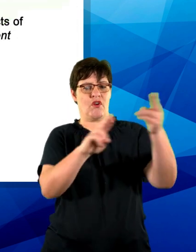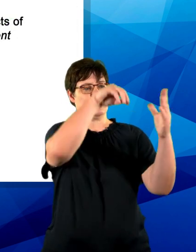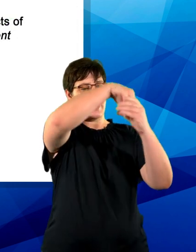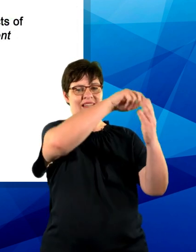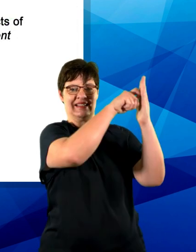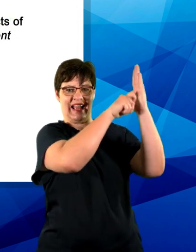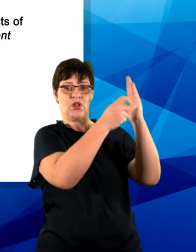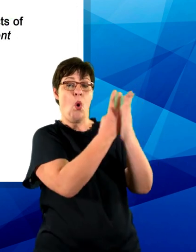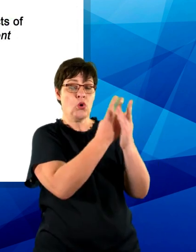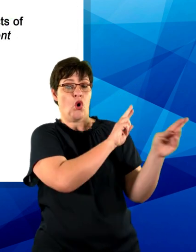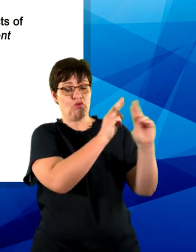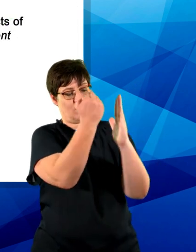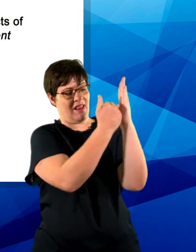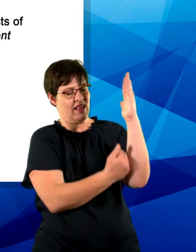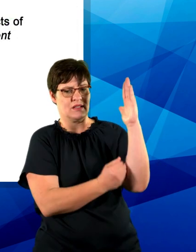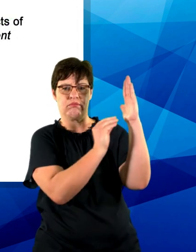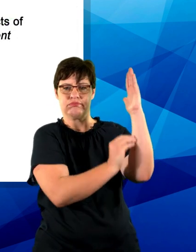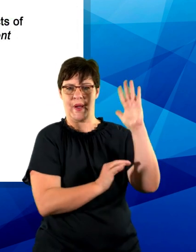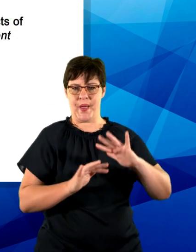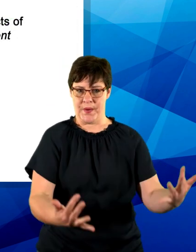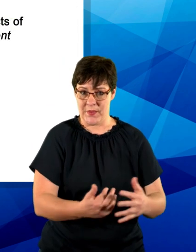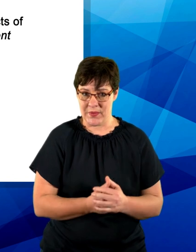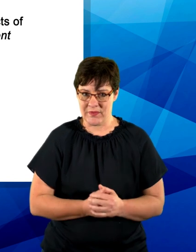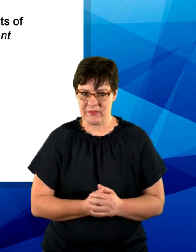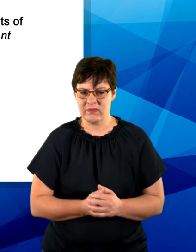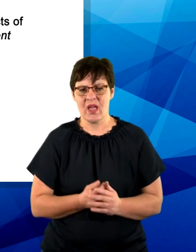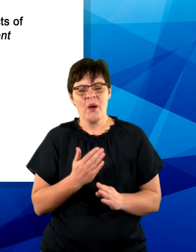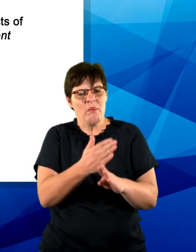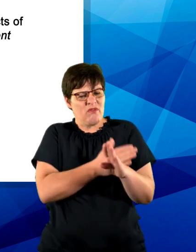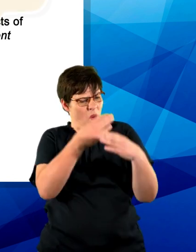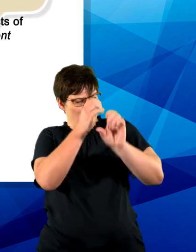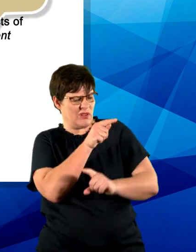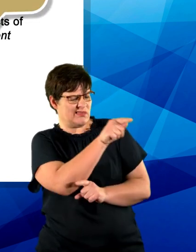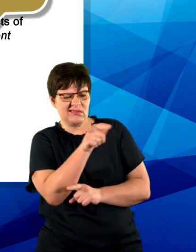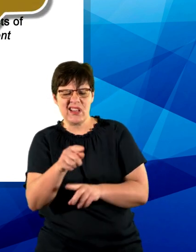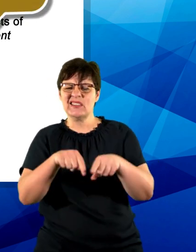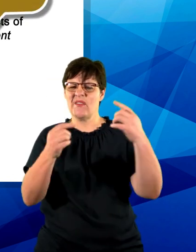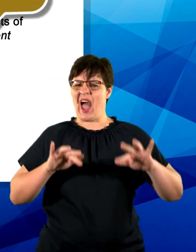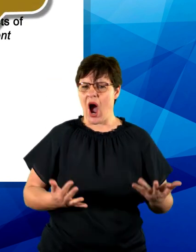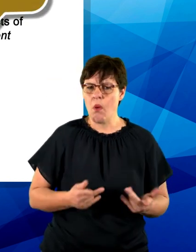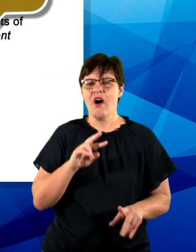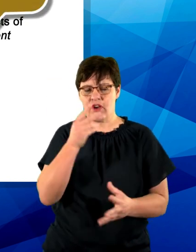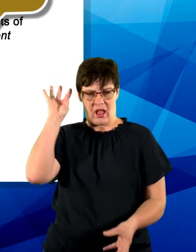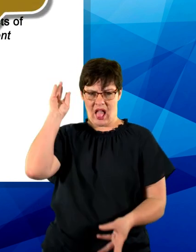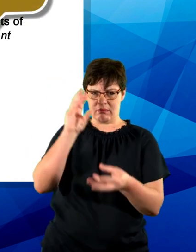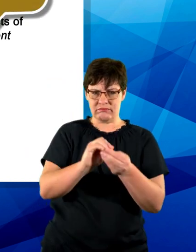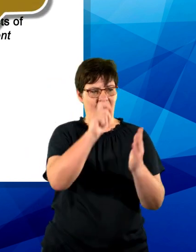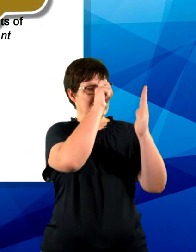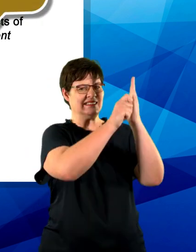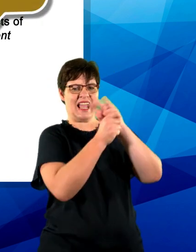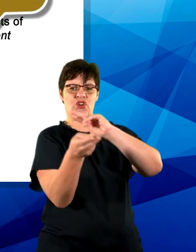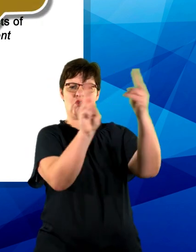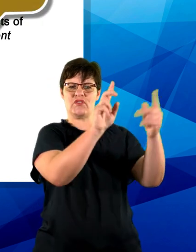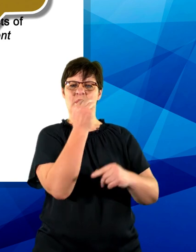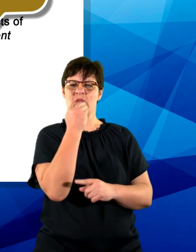reference list entries. Before we focus on how some of these styles differ, let's recap on text references,